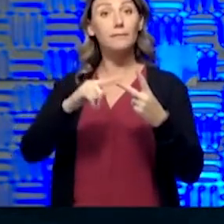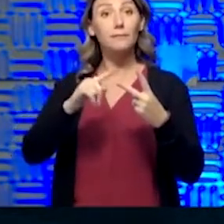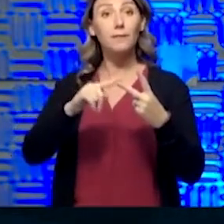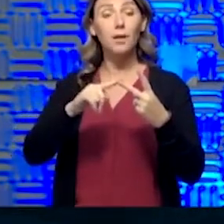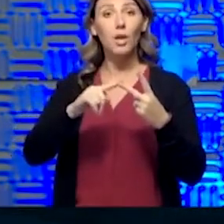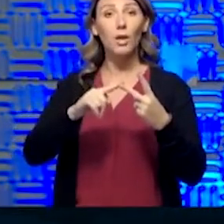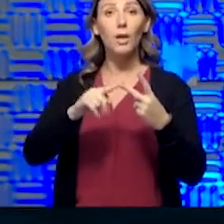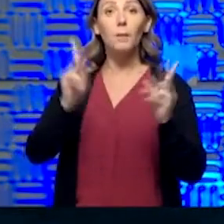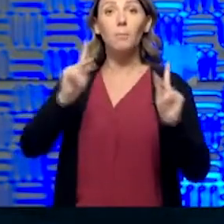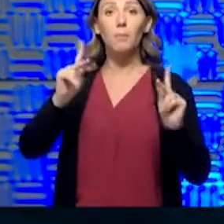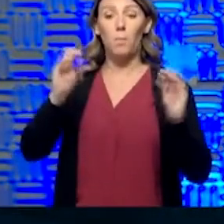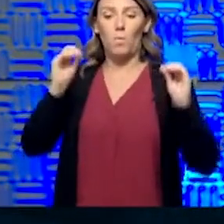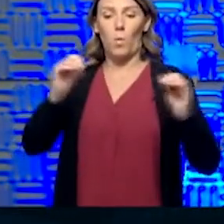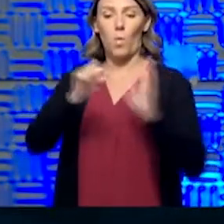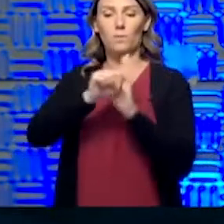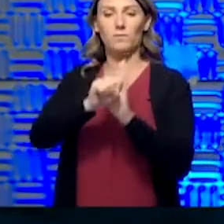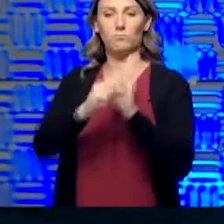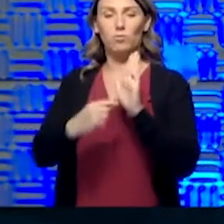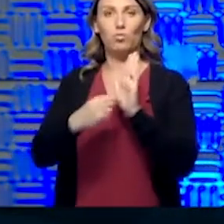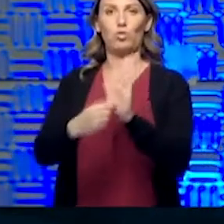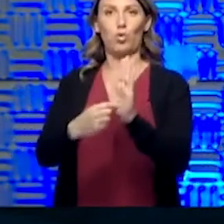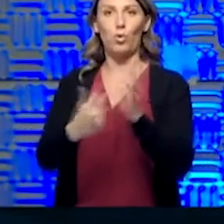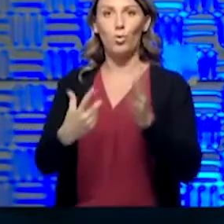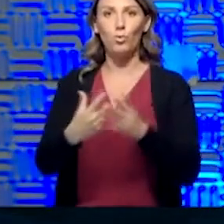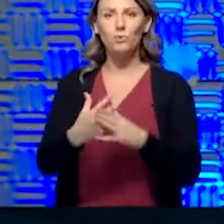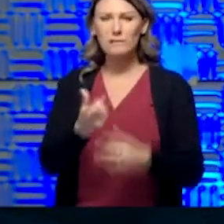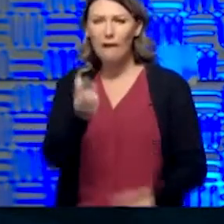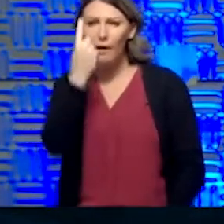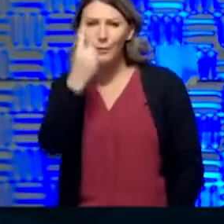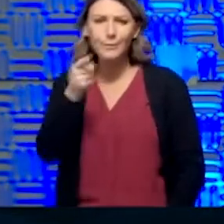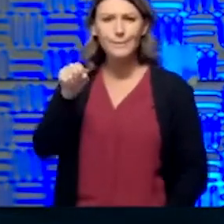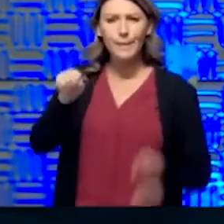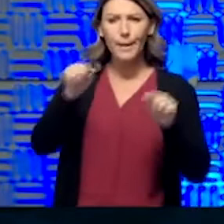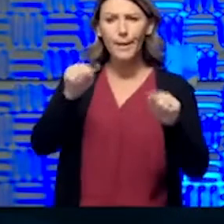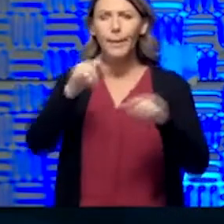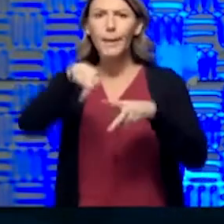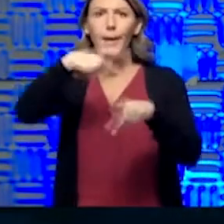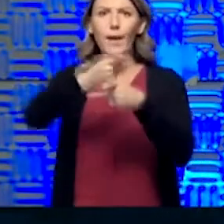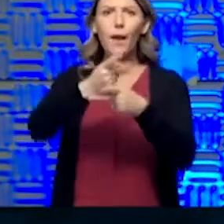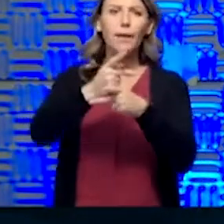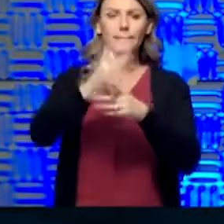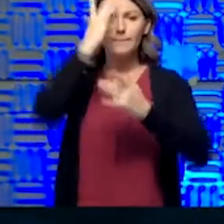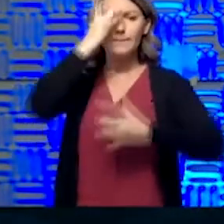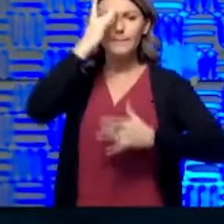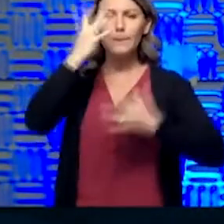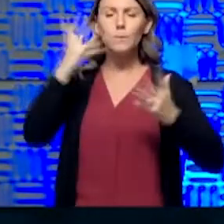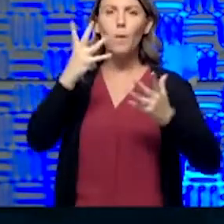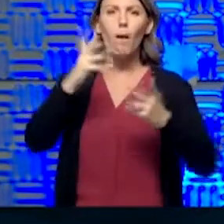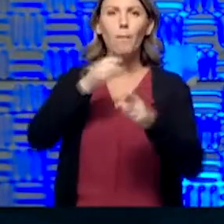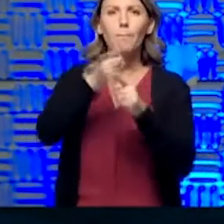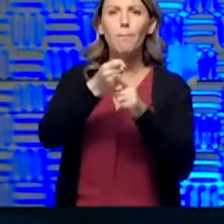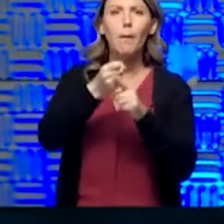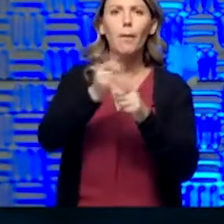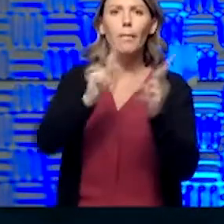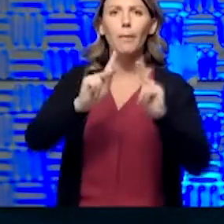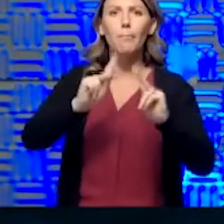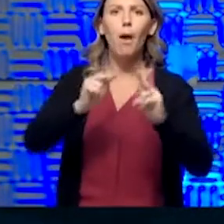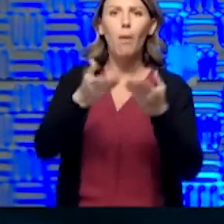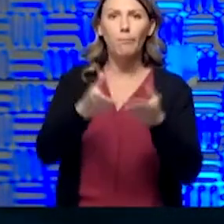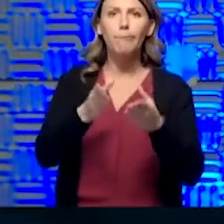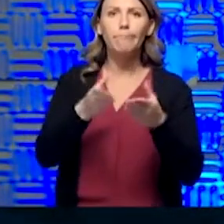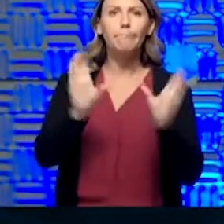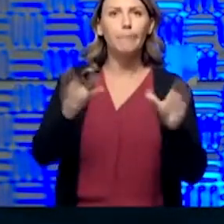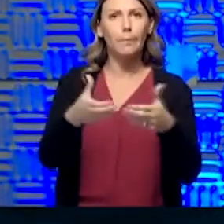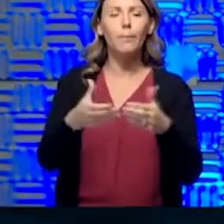asymptomatic people in order to understand how much disease is out there in the population. We have, by necessity,